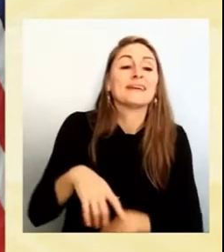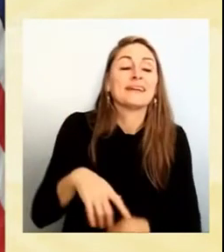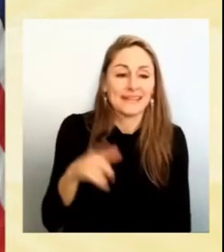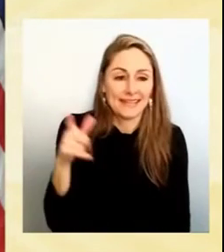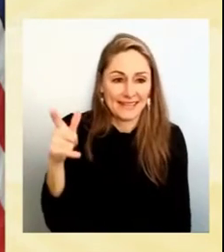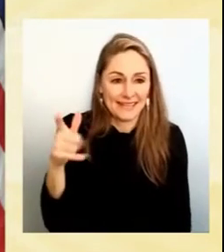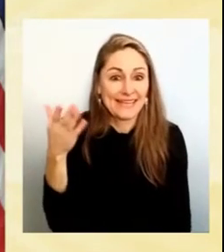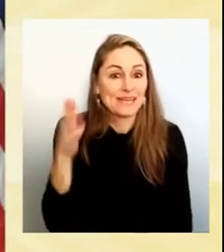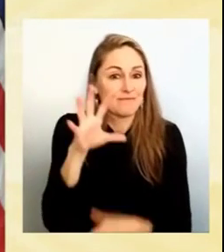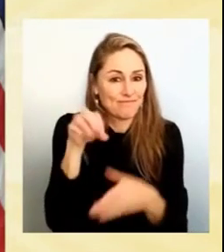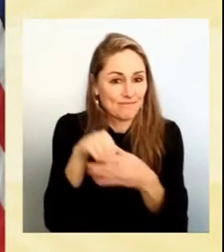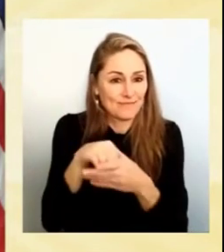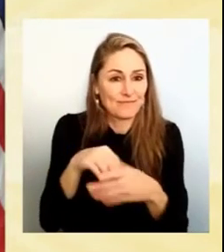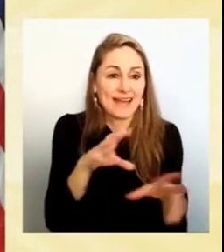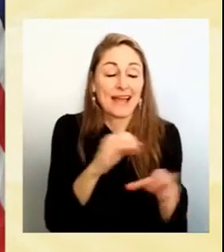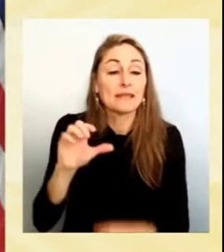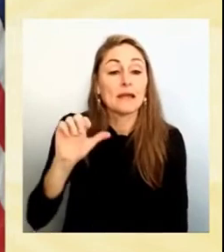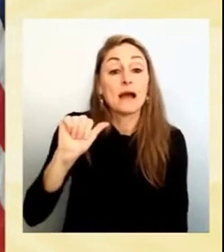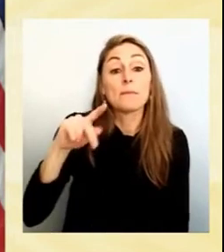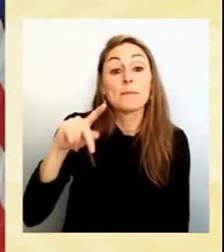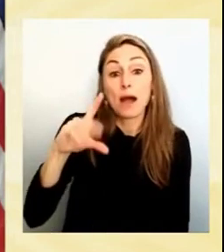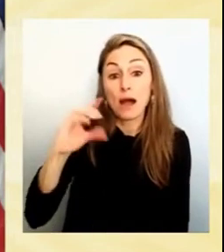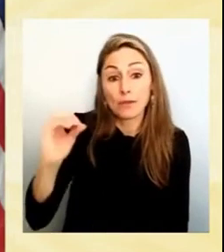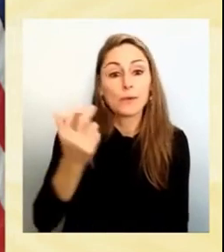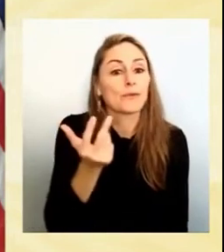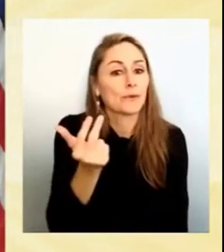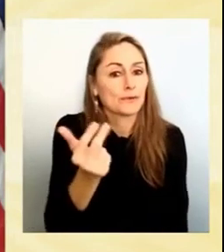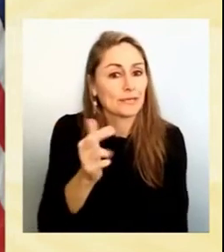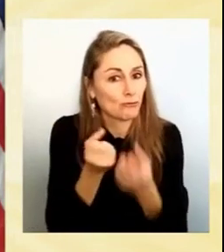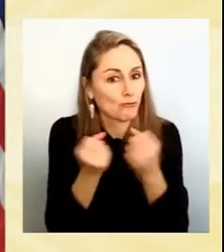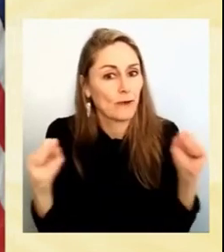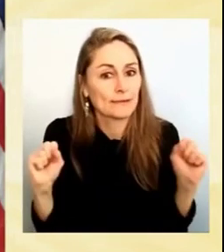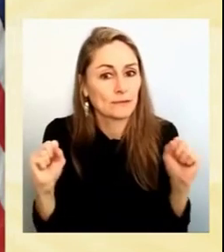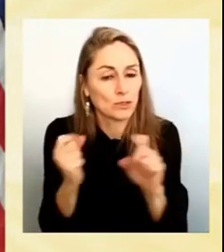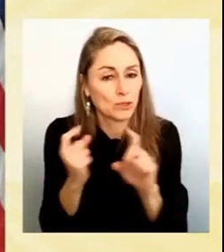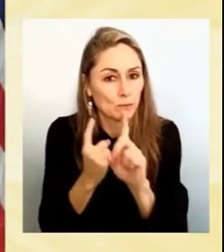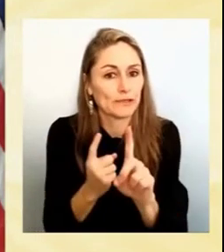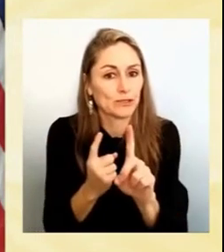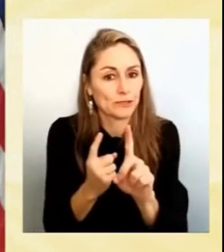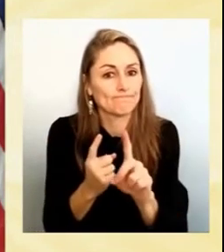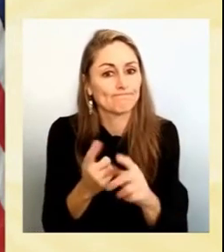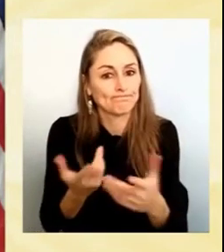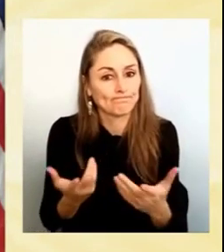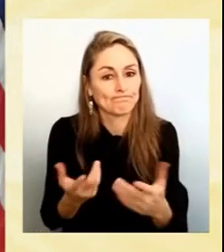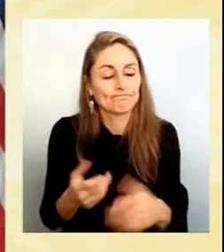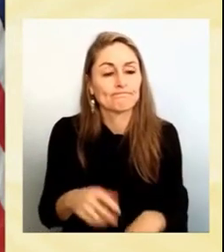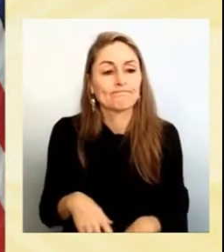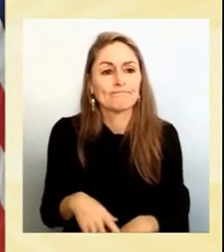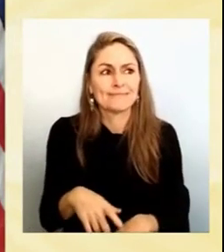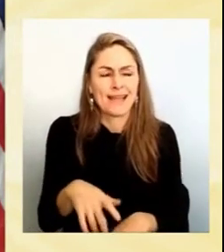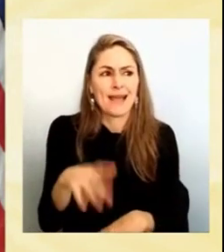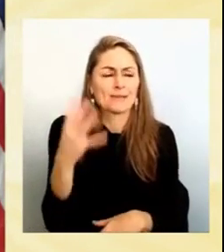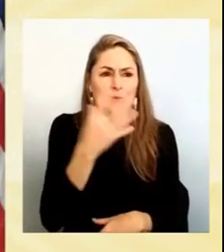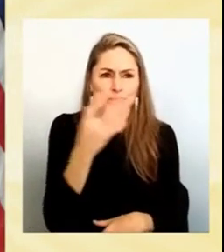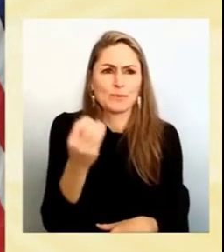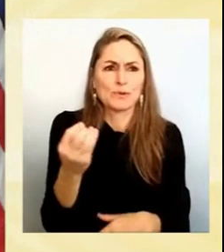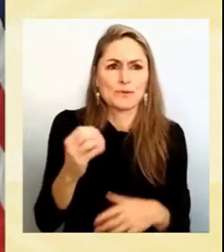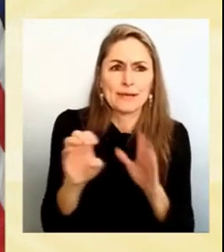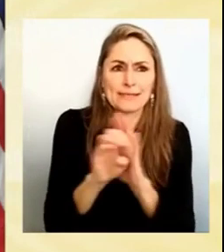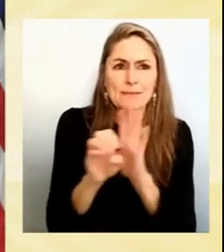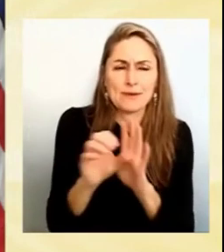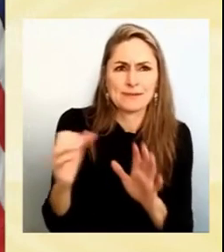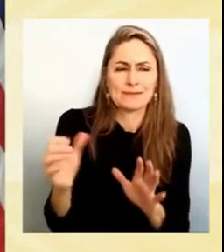Apollo 13 rescue mission. And so I enjoyed hearing that example because it reminds us not to